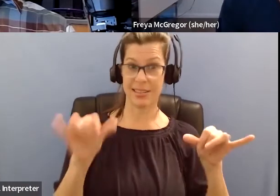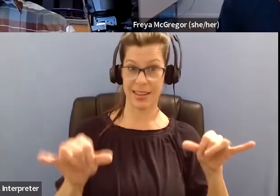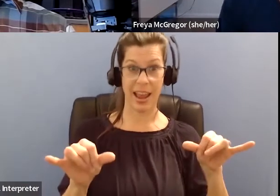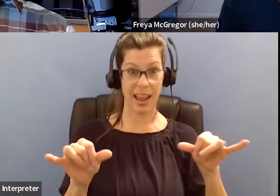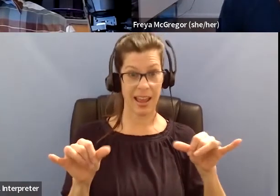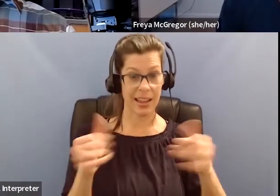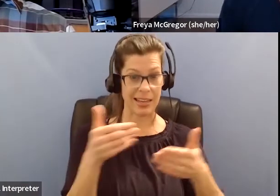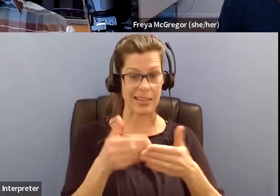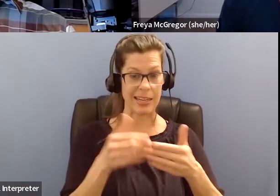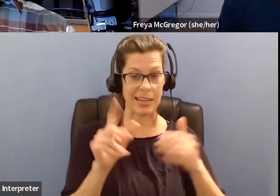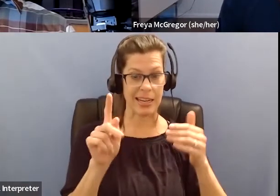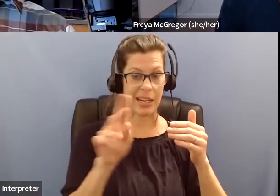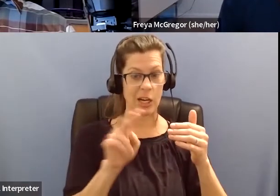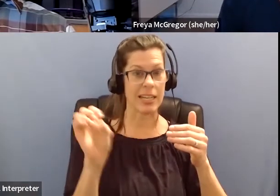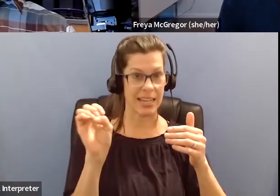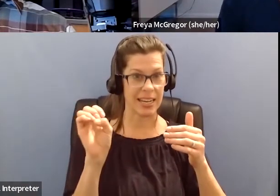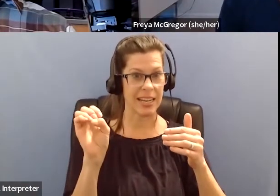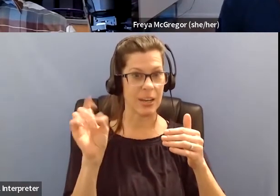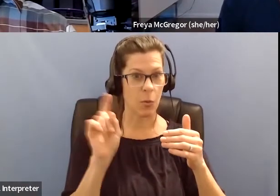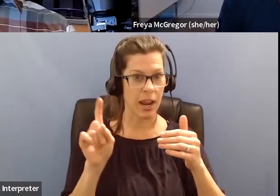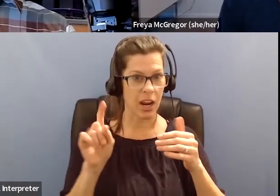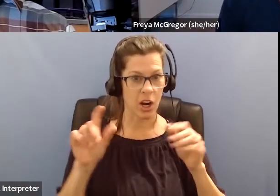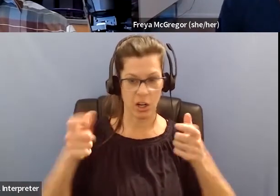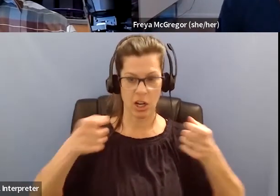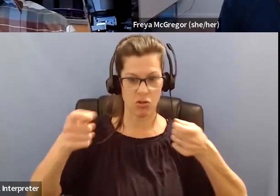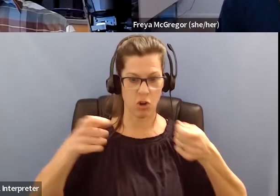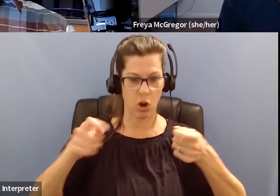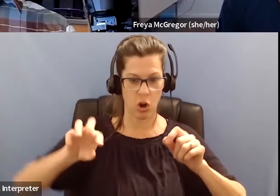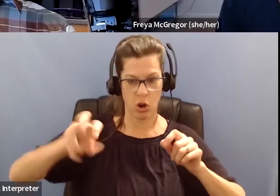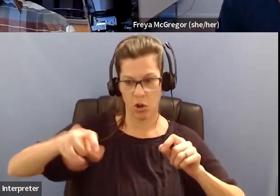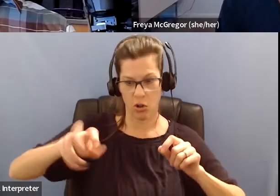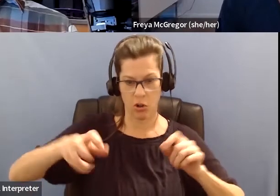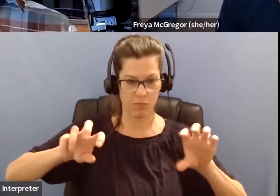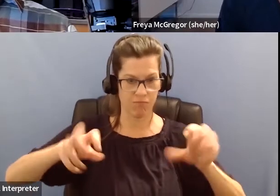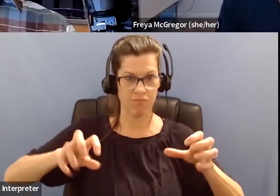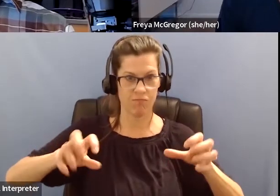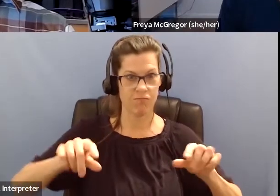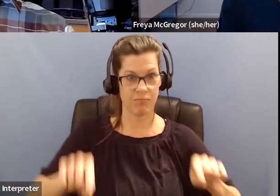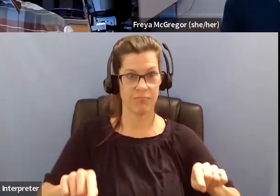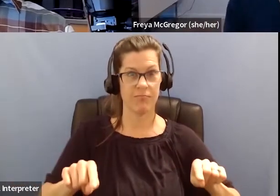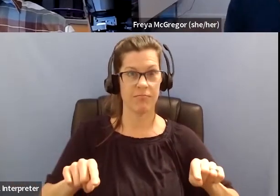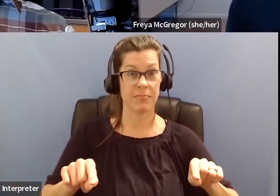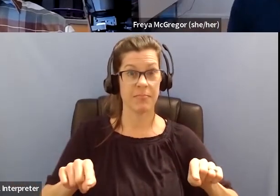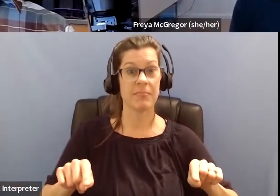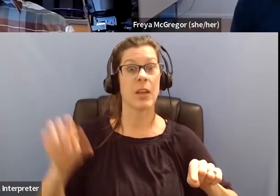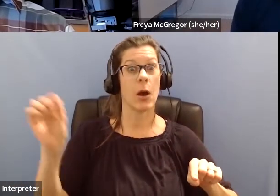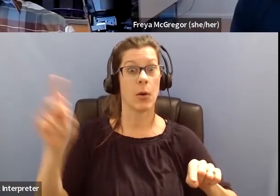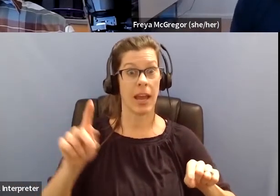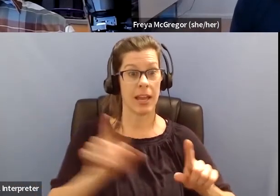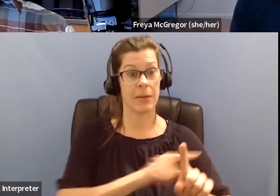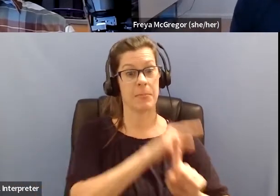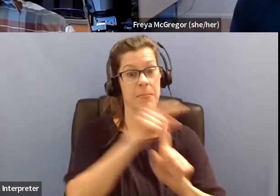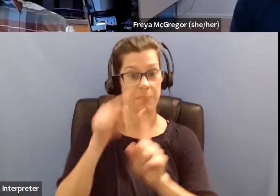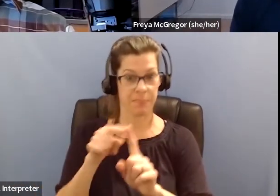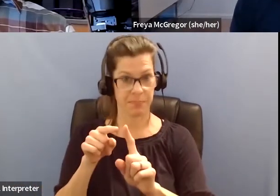because that's where the controls were for the focus. And I really think, well, okay, so now we go back to the